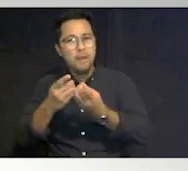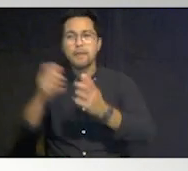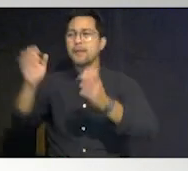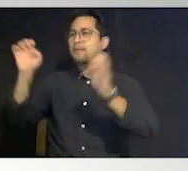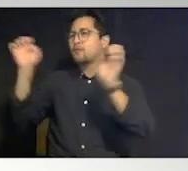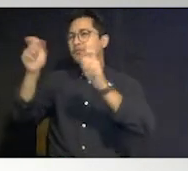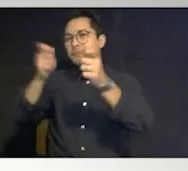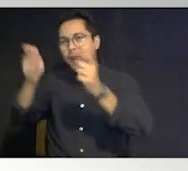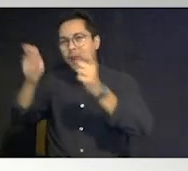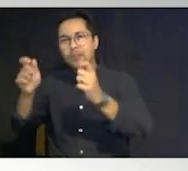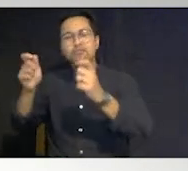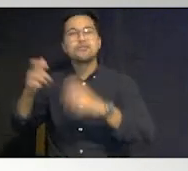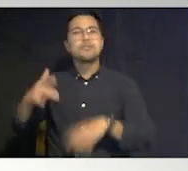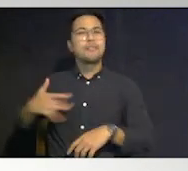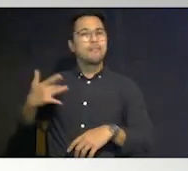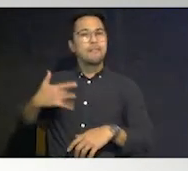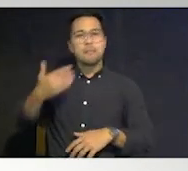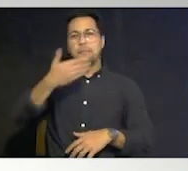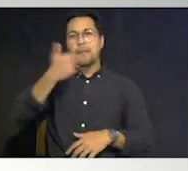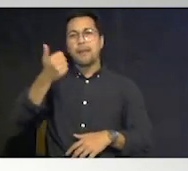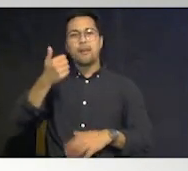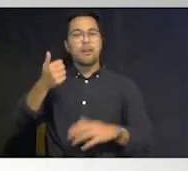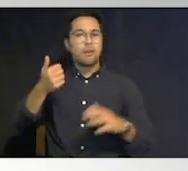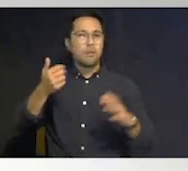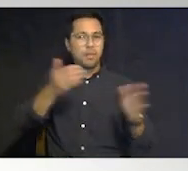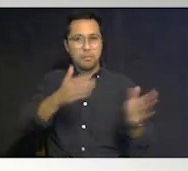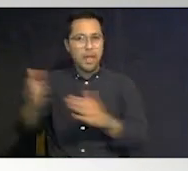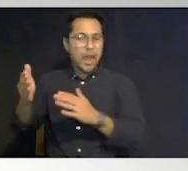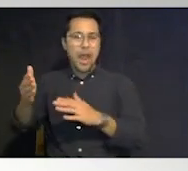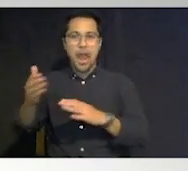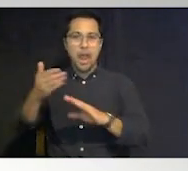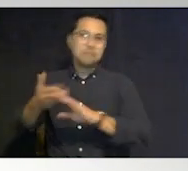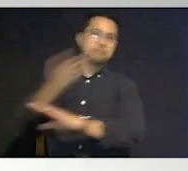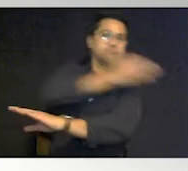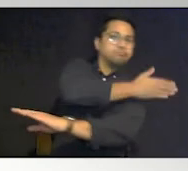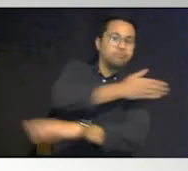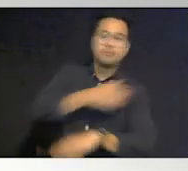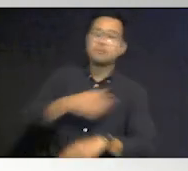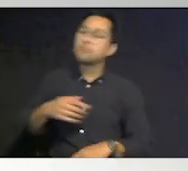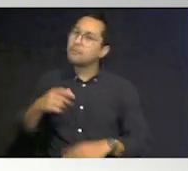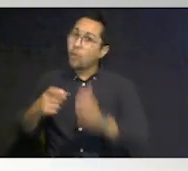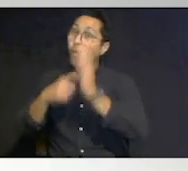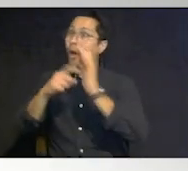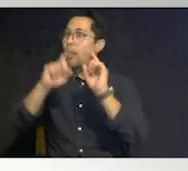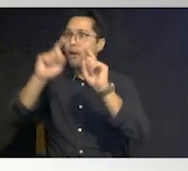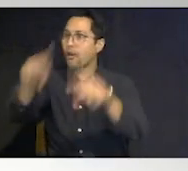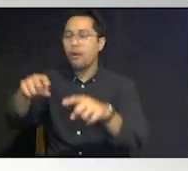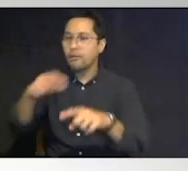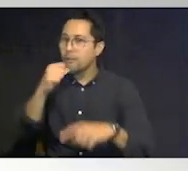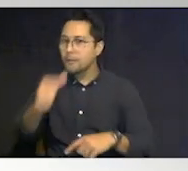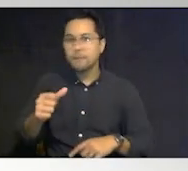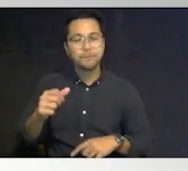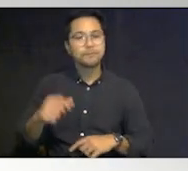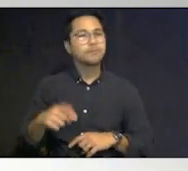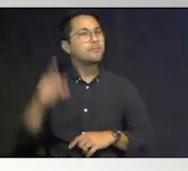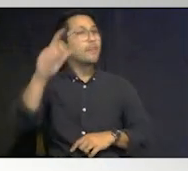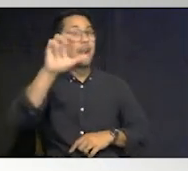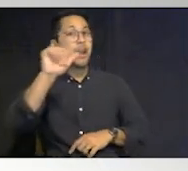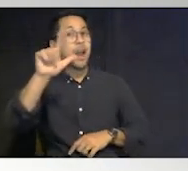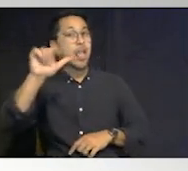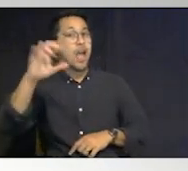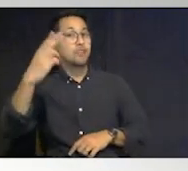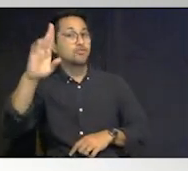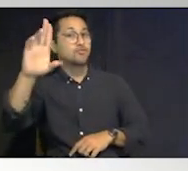if you register in advance but no it doesn't obligate you to to go they won't let you register in alachua county